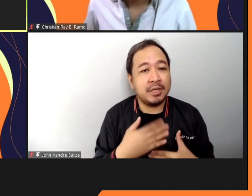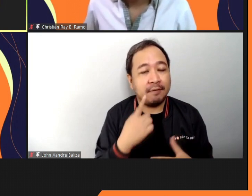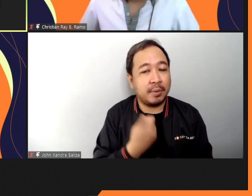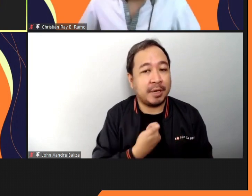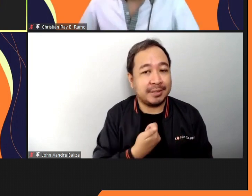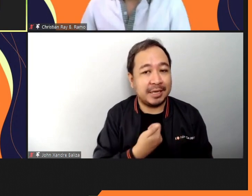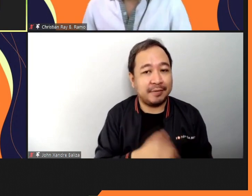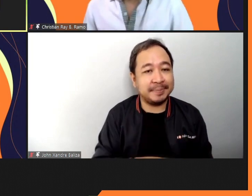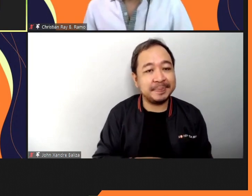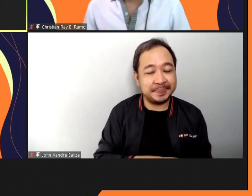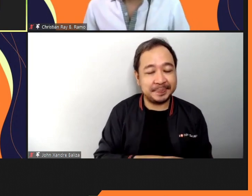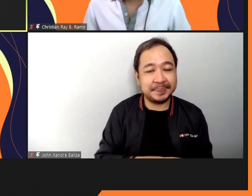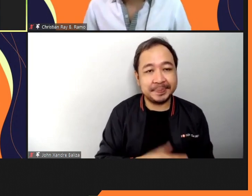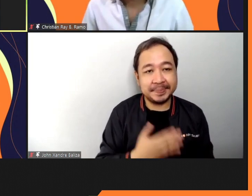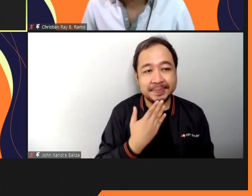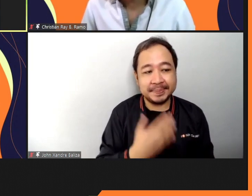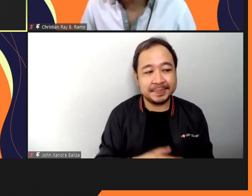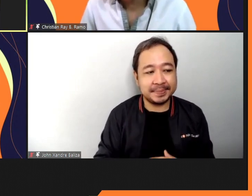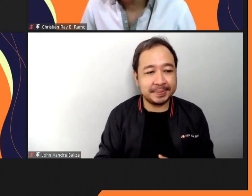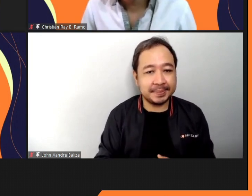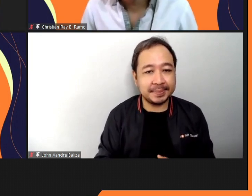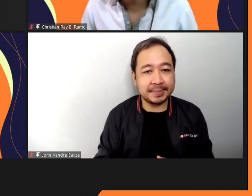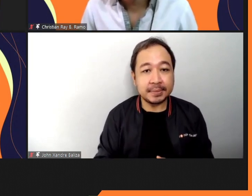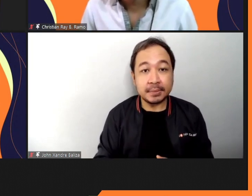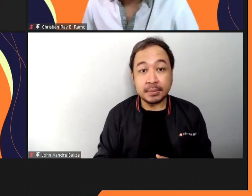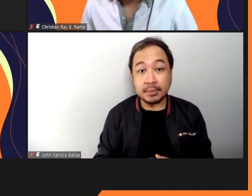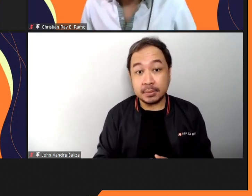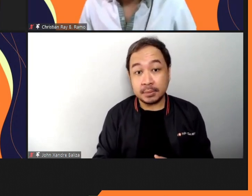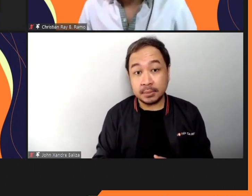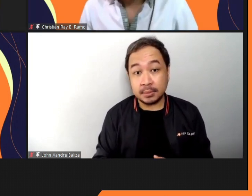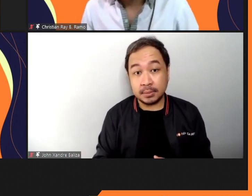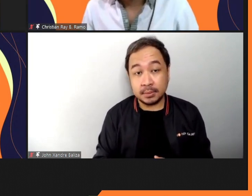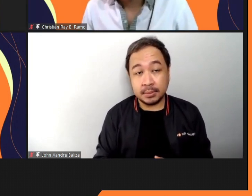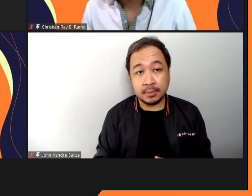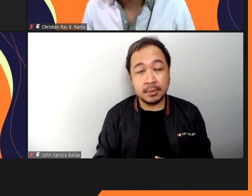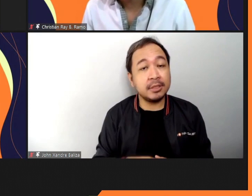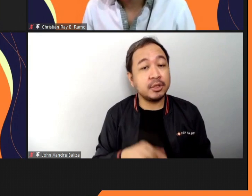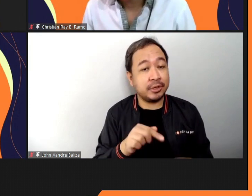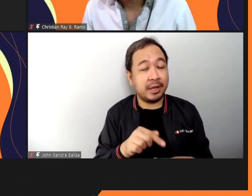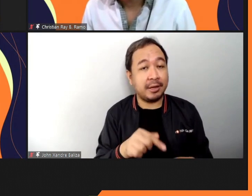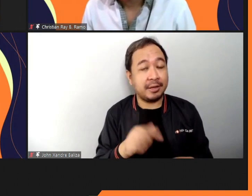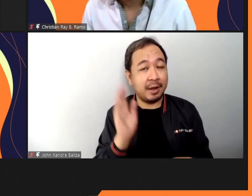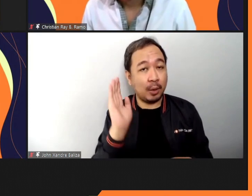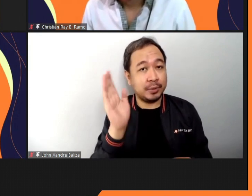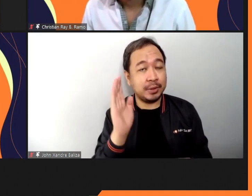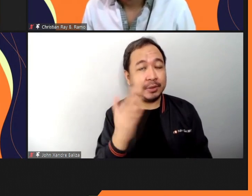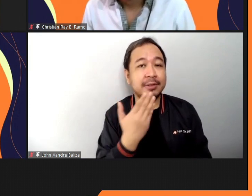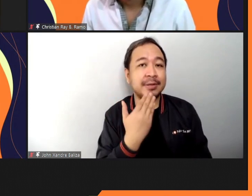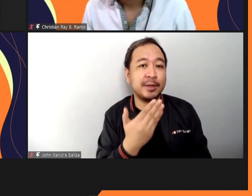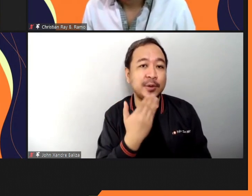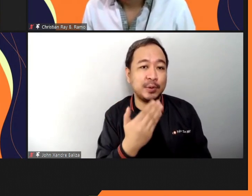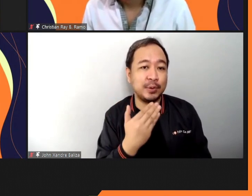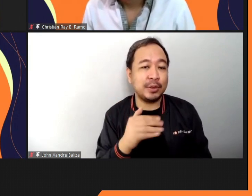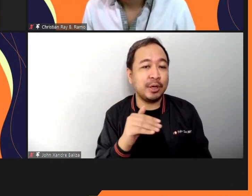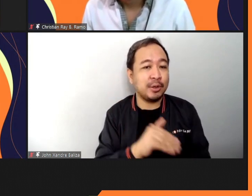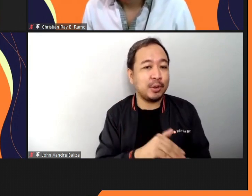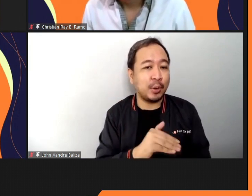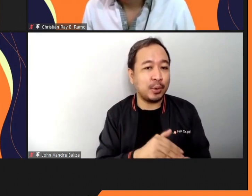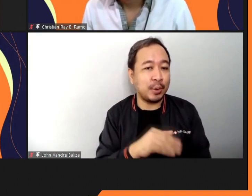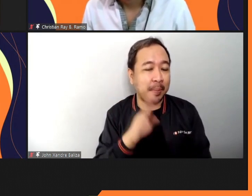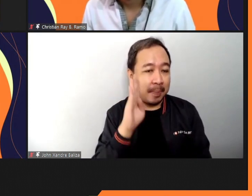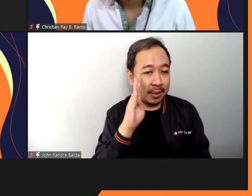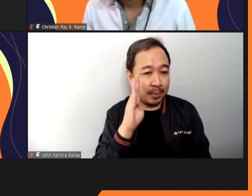salamat so there you have it guys our speakers thank you very much Dr. Valderrama Mr.